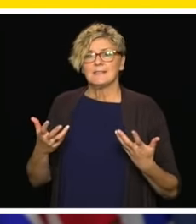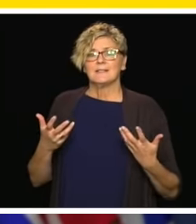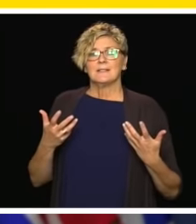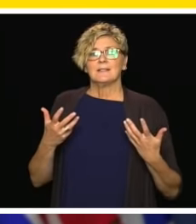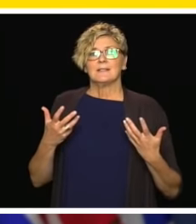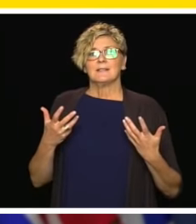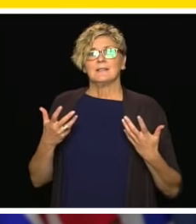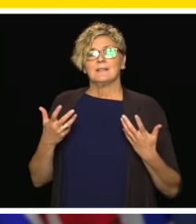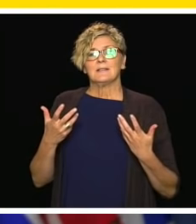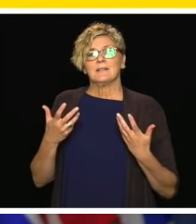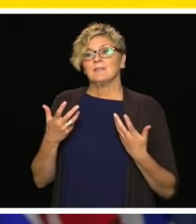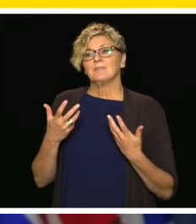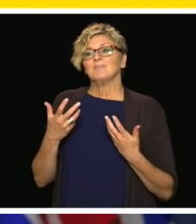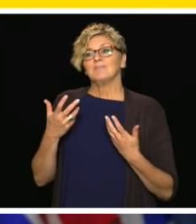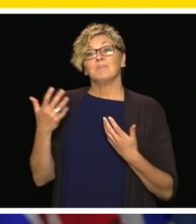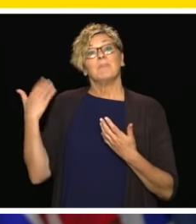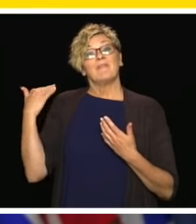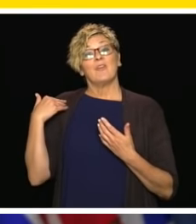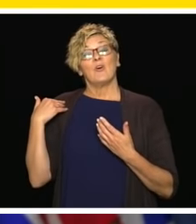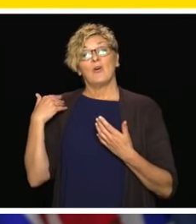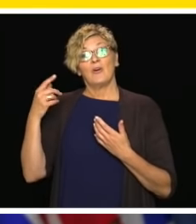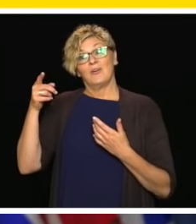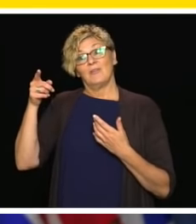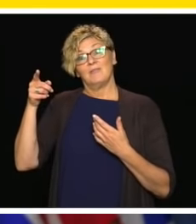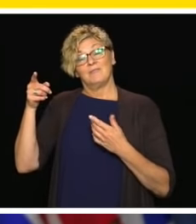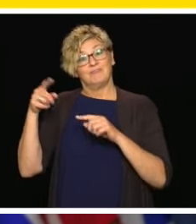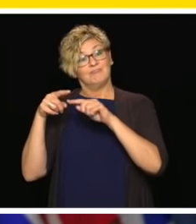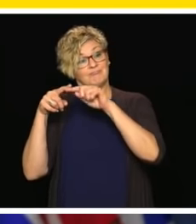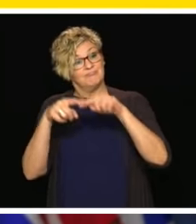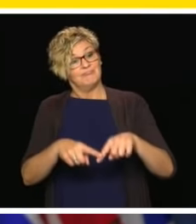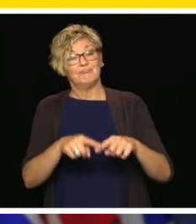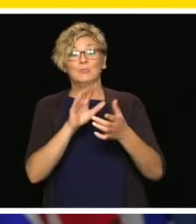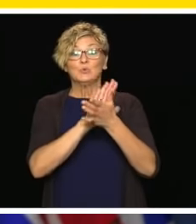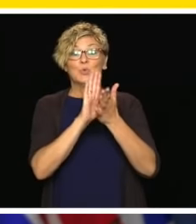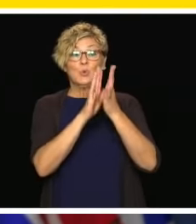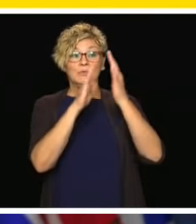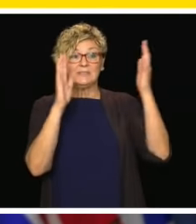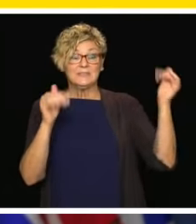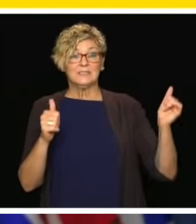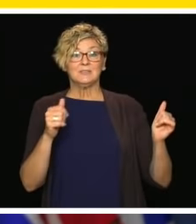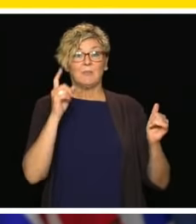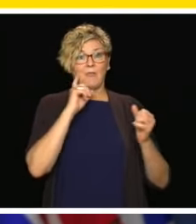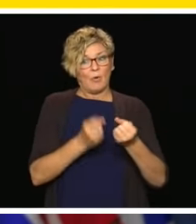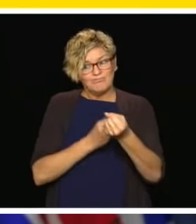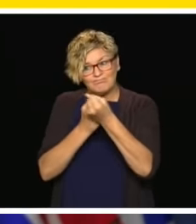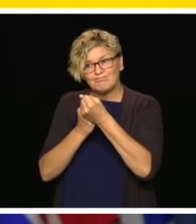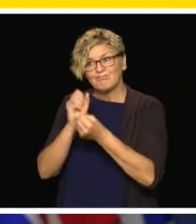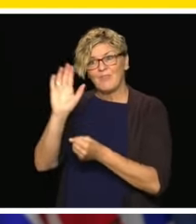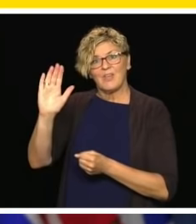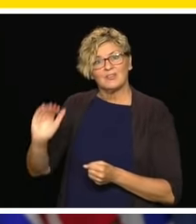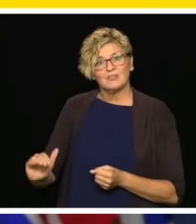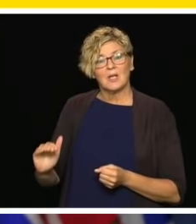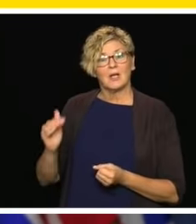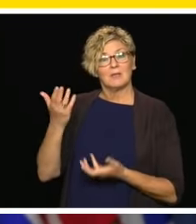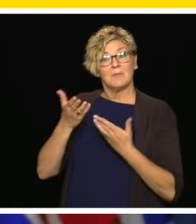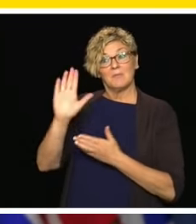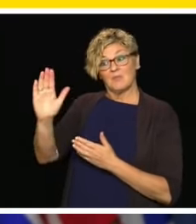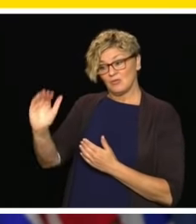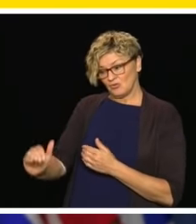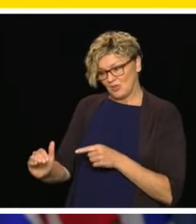were accommodated by the school system because their child has recognized special learning needs, has the